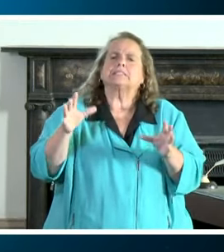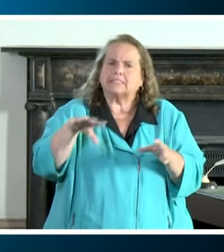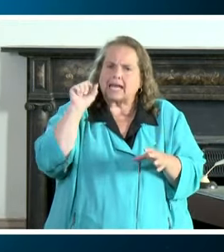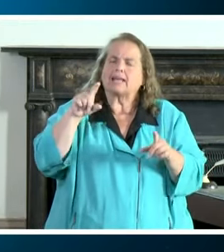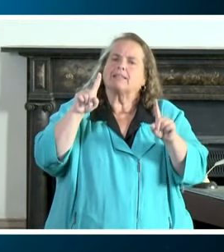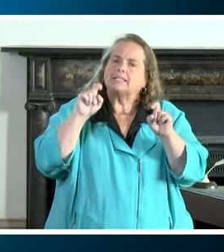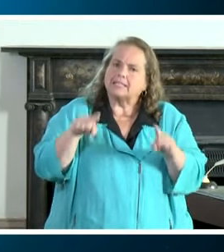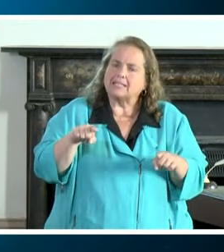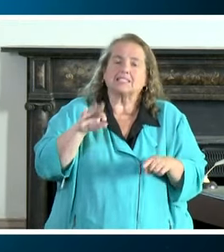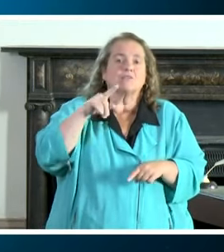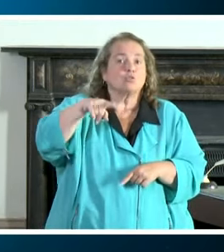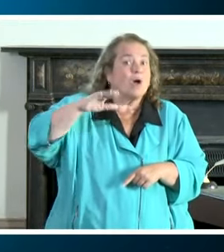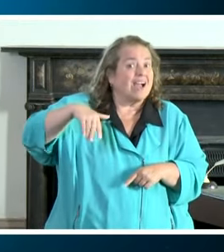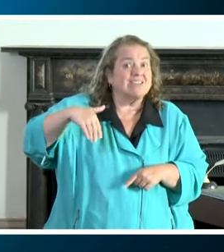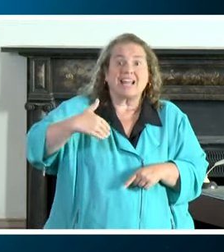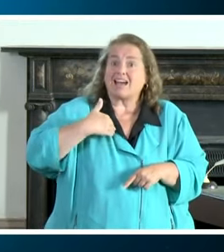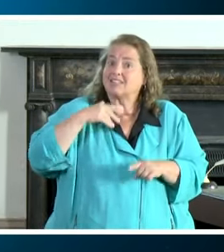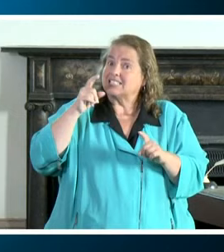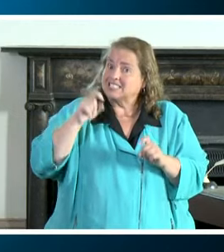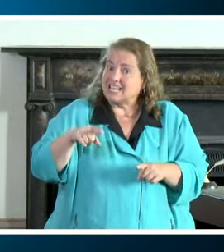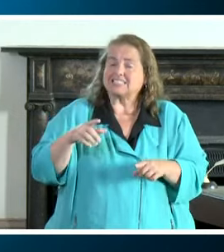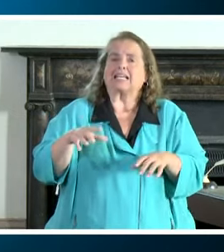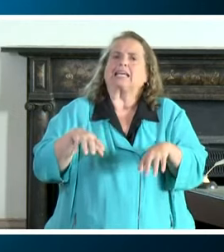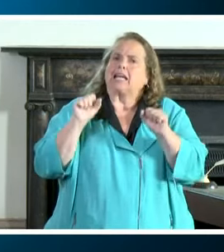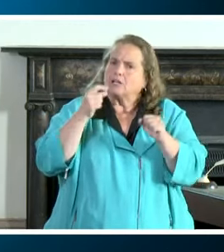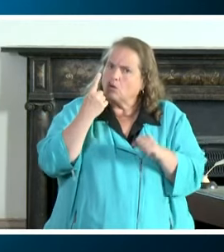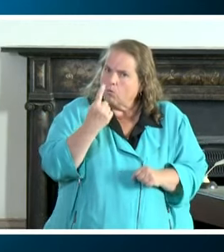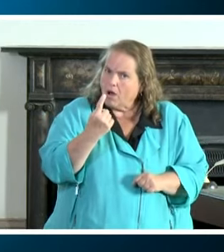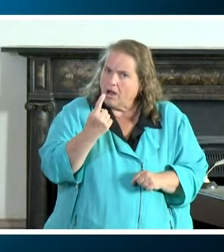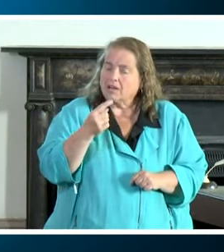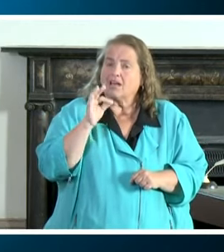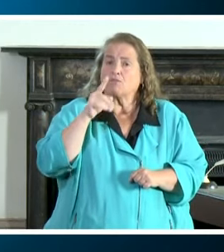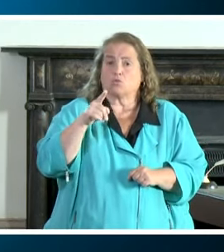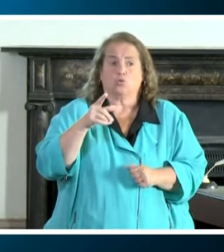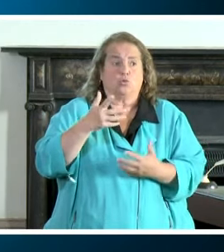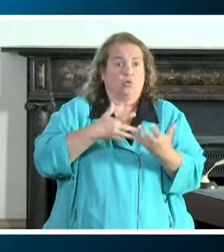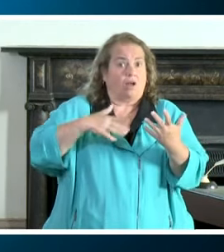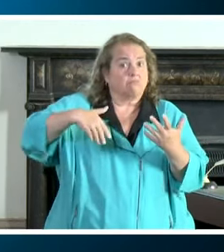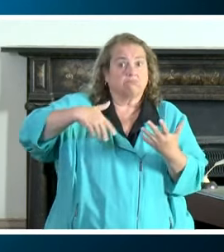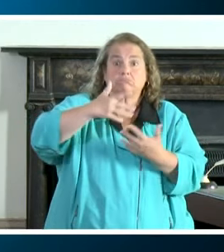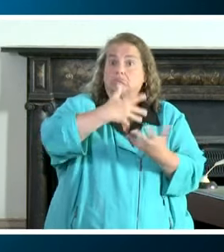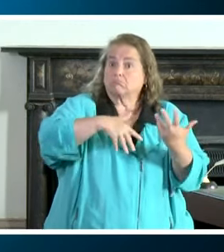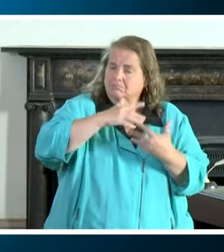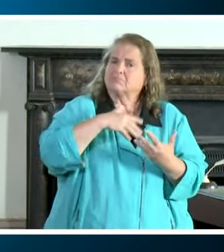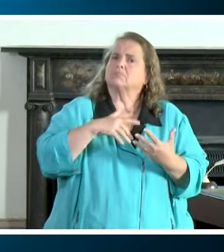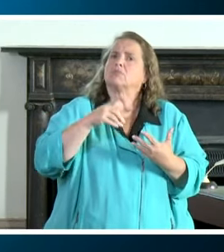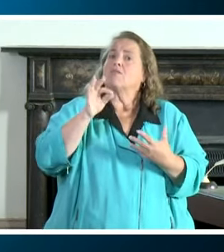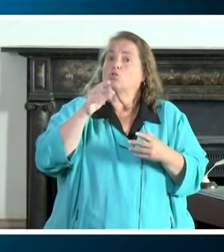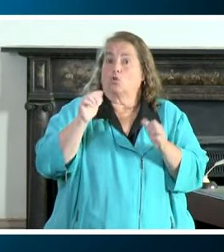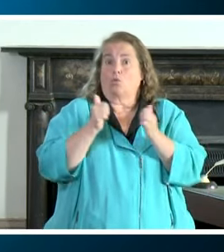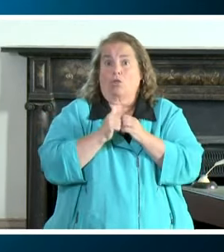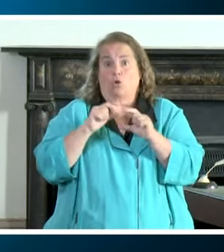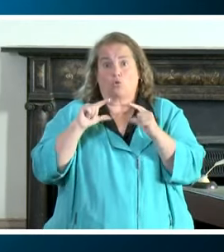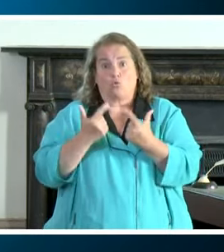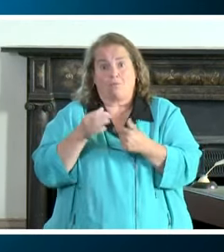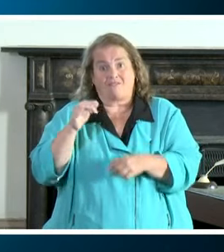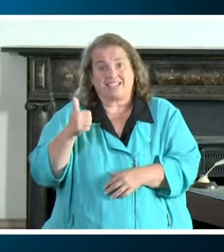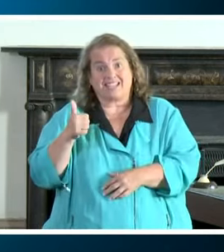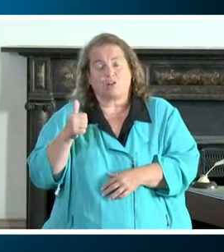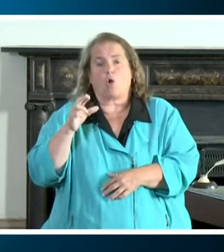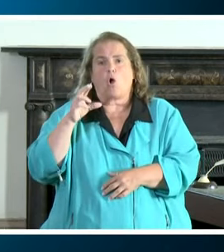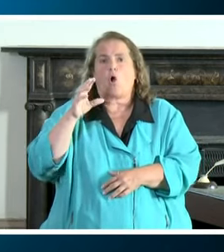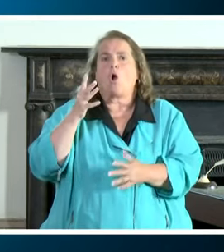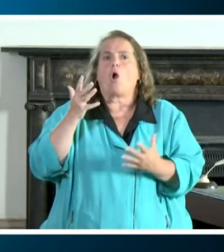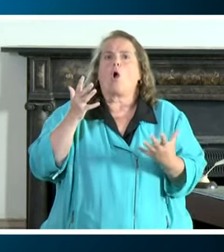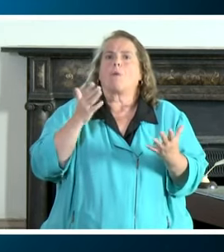test get one if you've been out in crowds if you've um been getting together with groups of 10 or looking to to get together